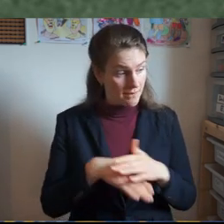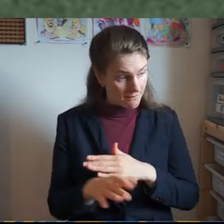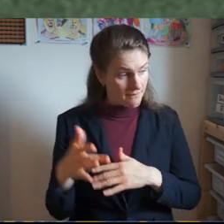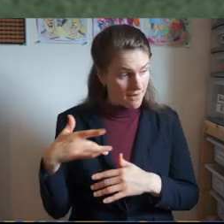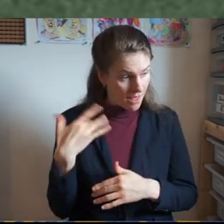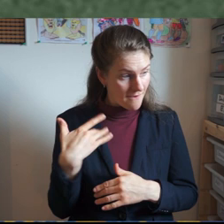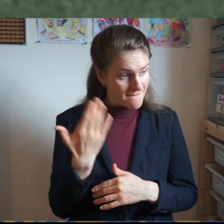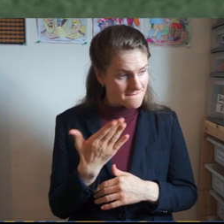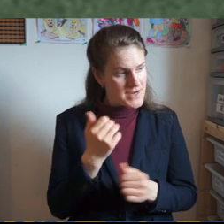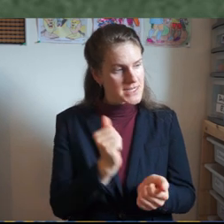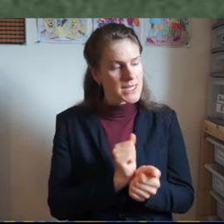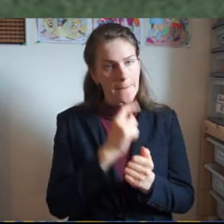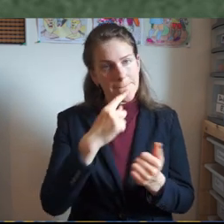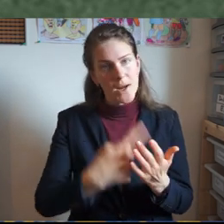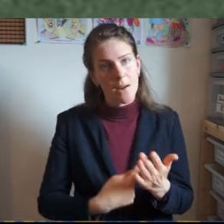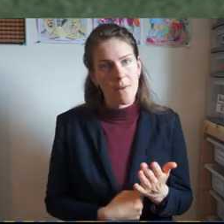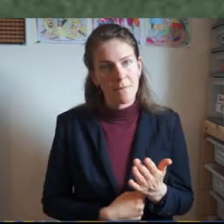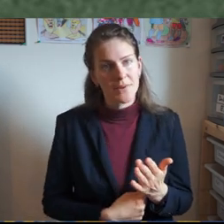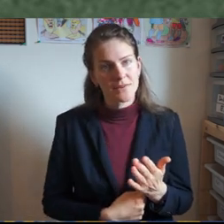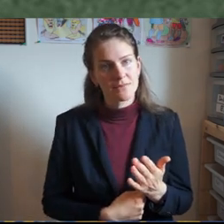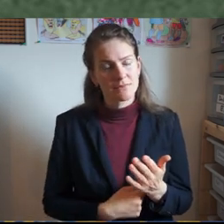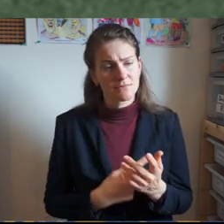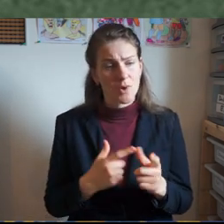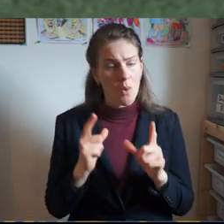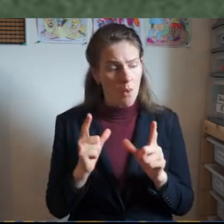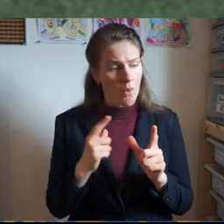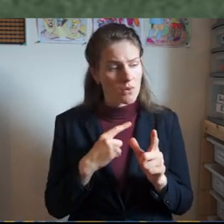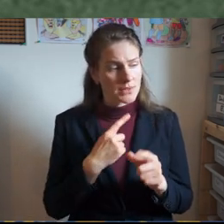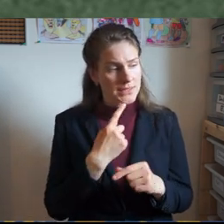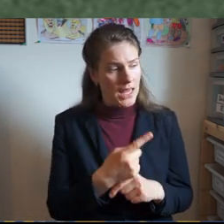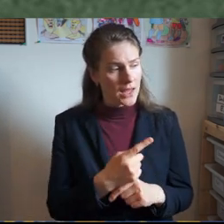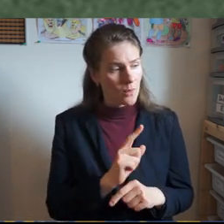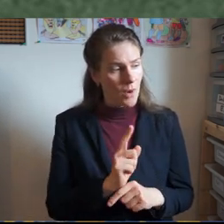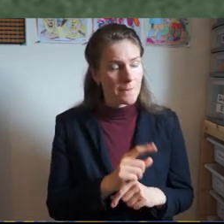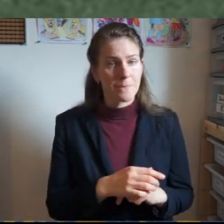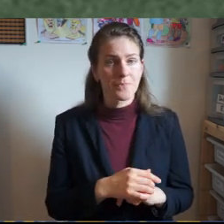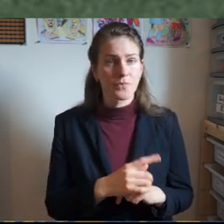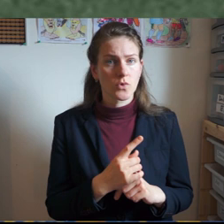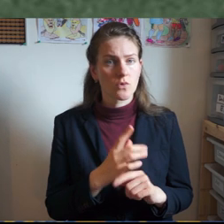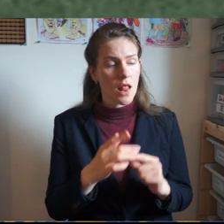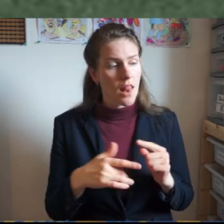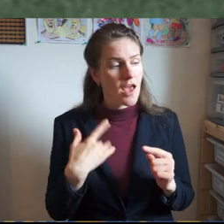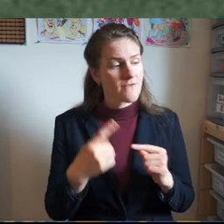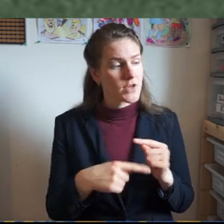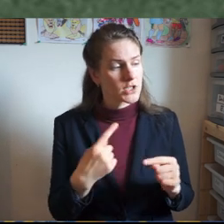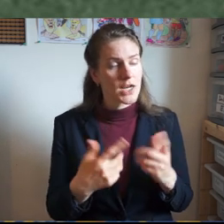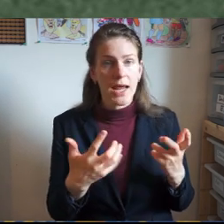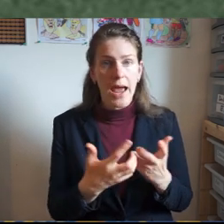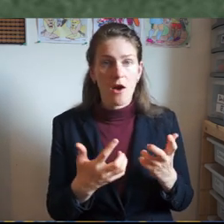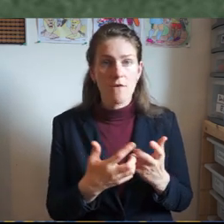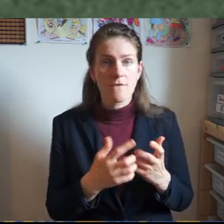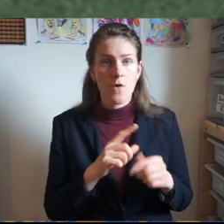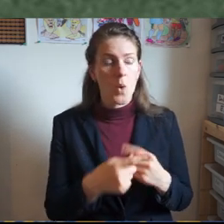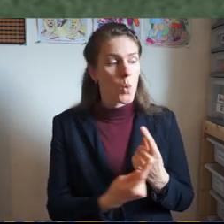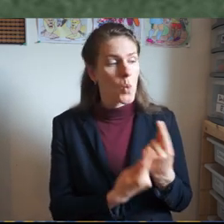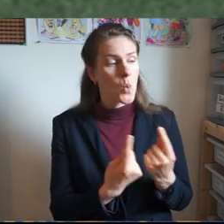so the Lord is telling him eternal life is for those who